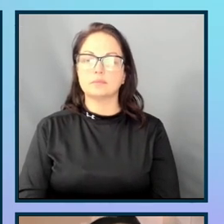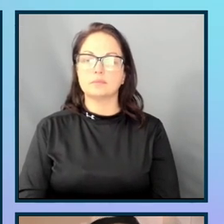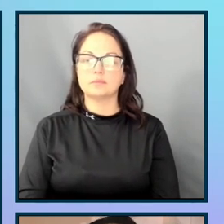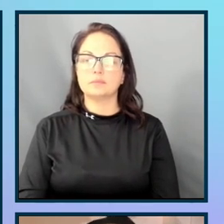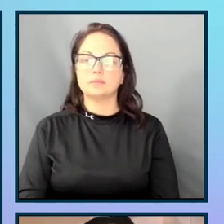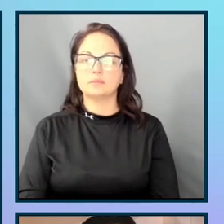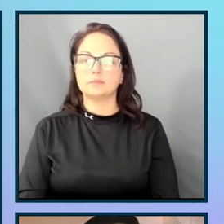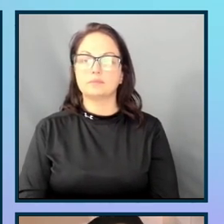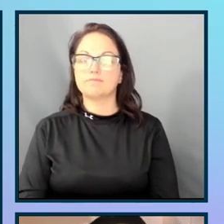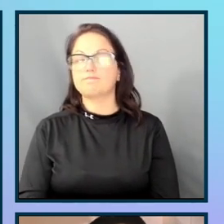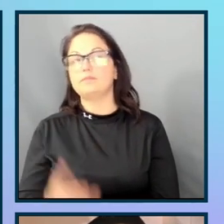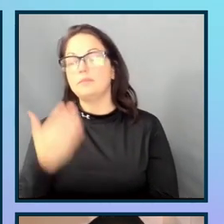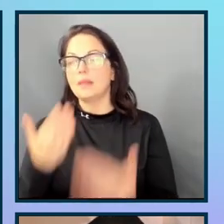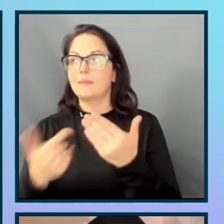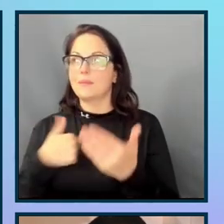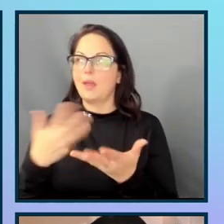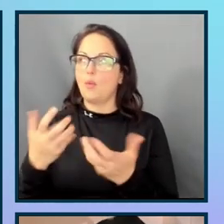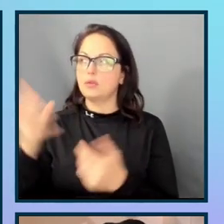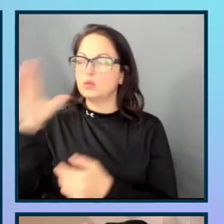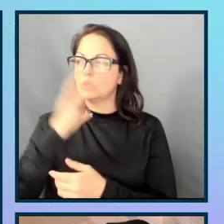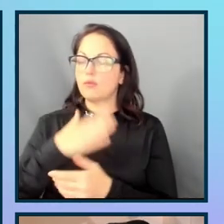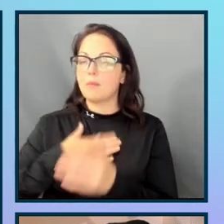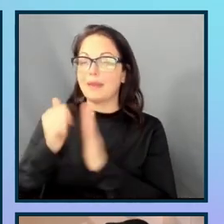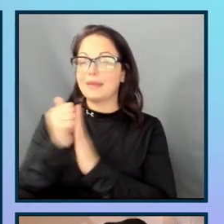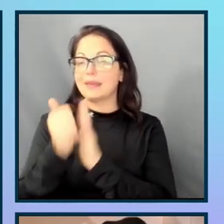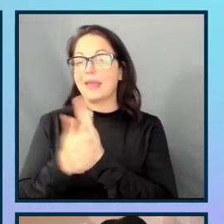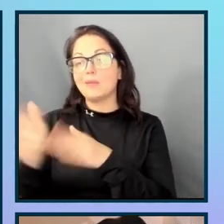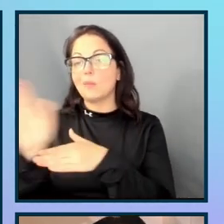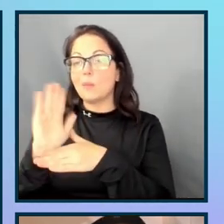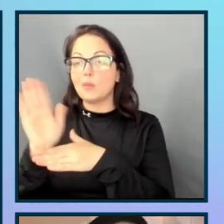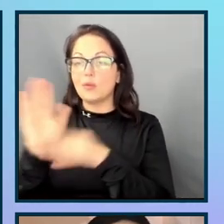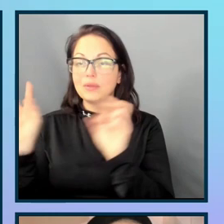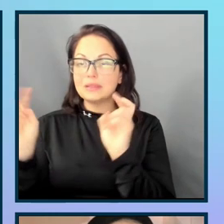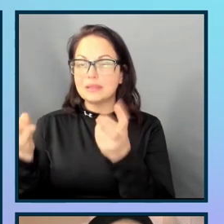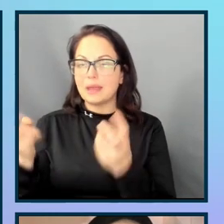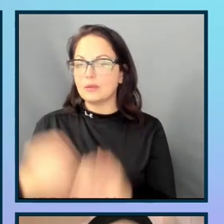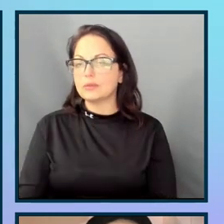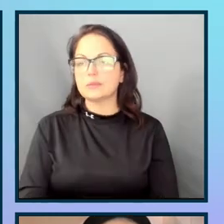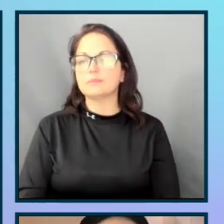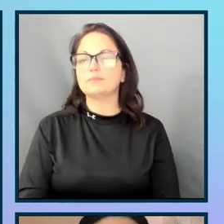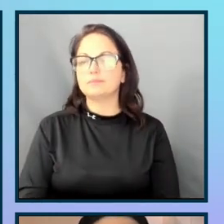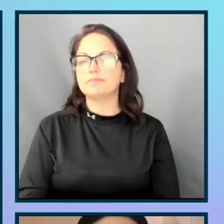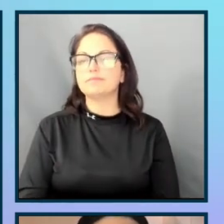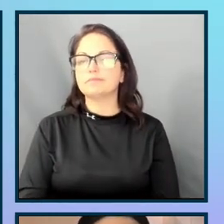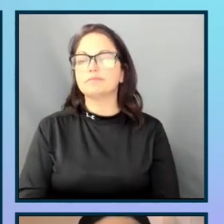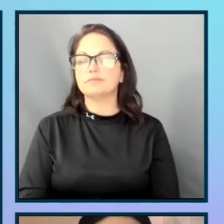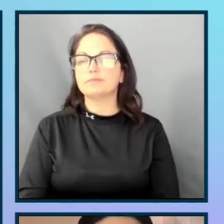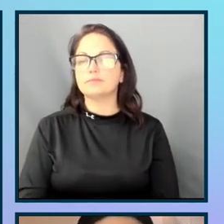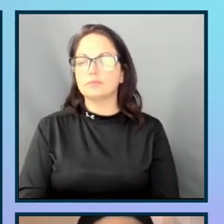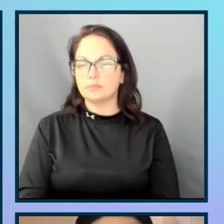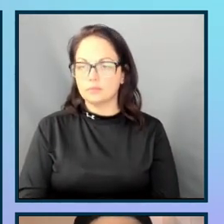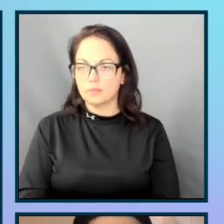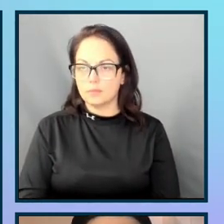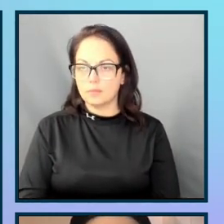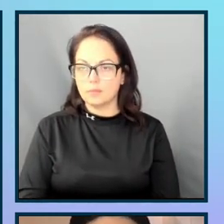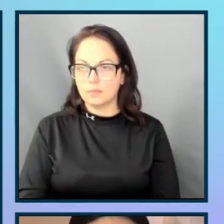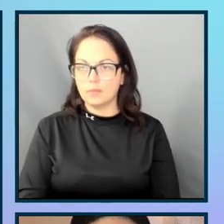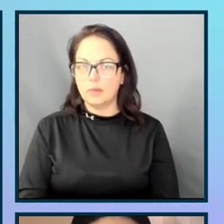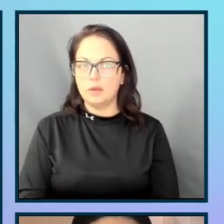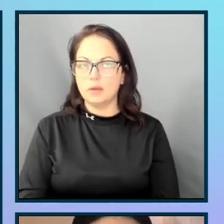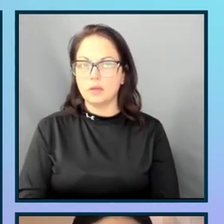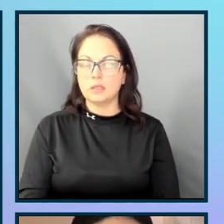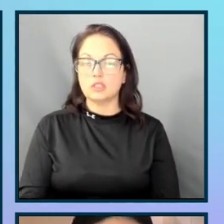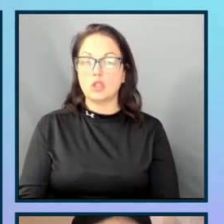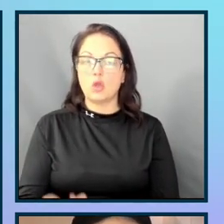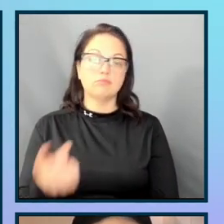my accounts or something like that, or movie titles. So, we might have different needs for